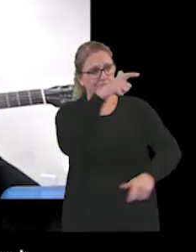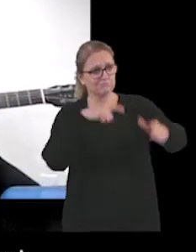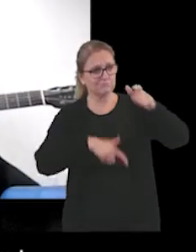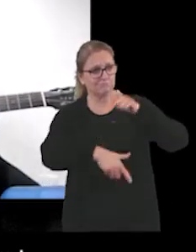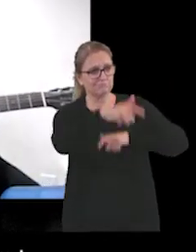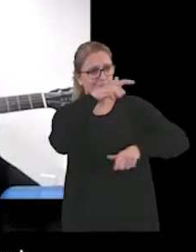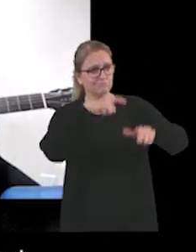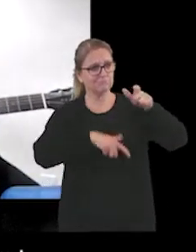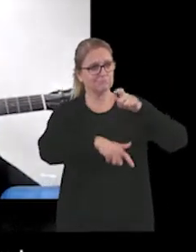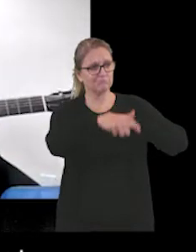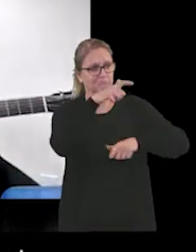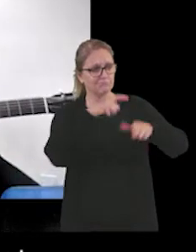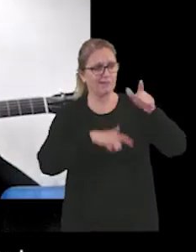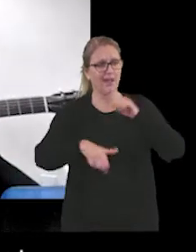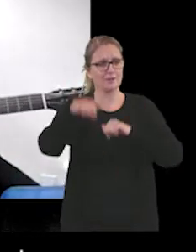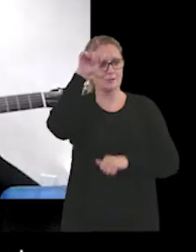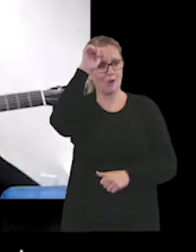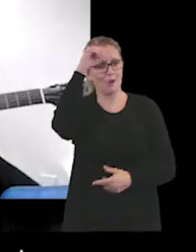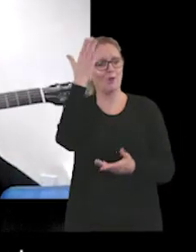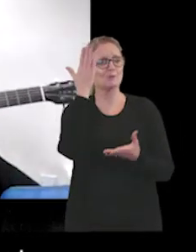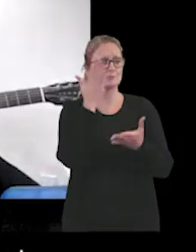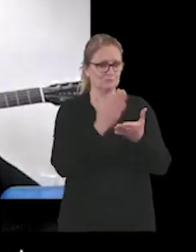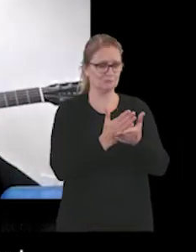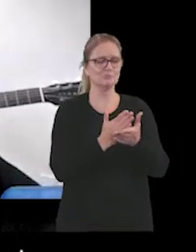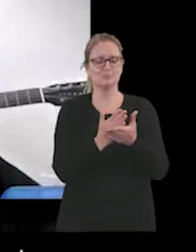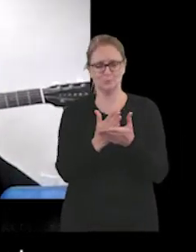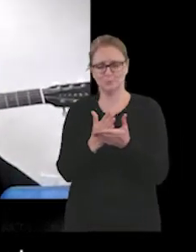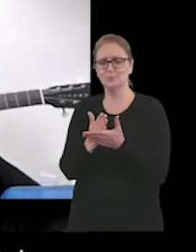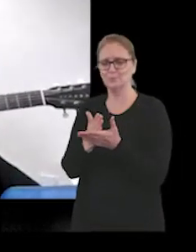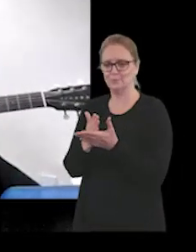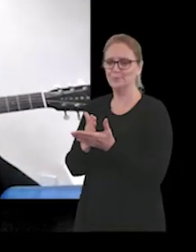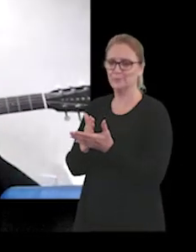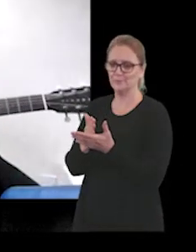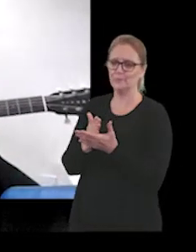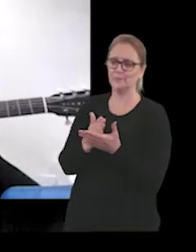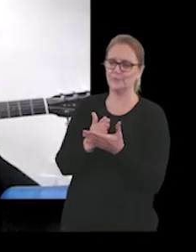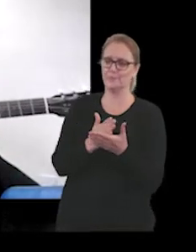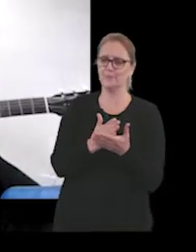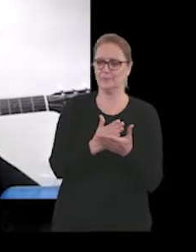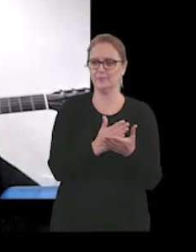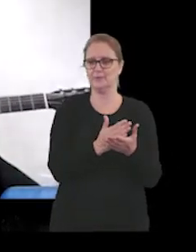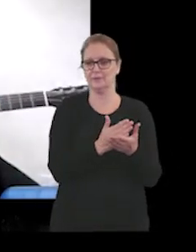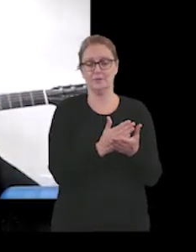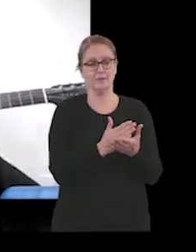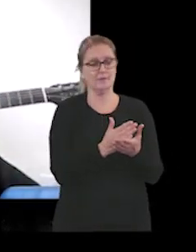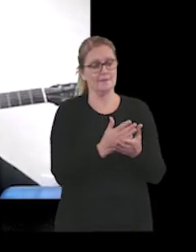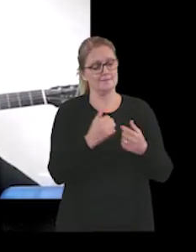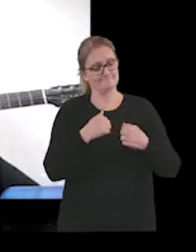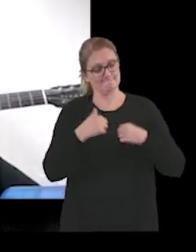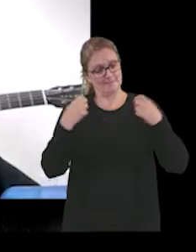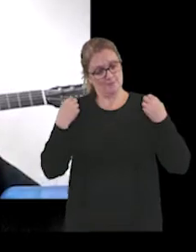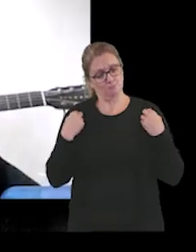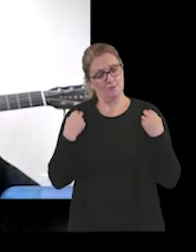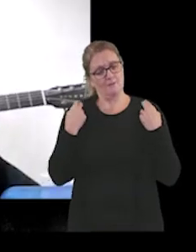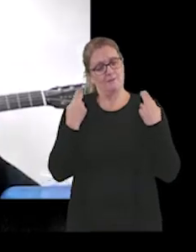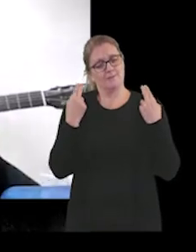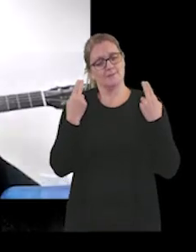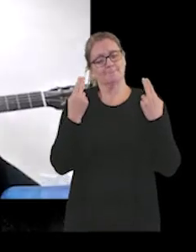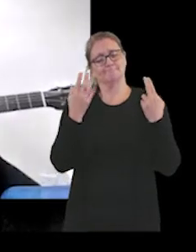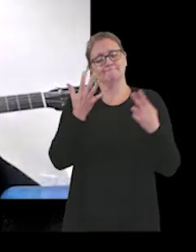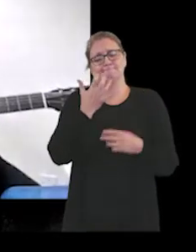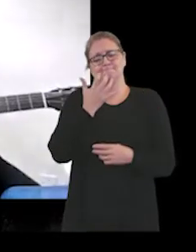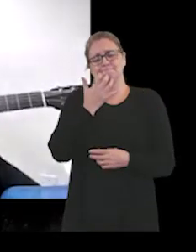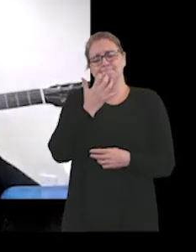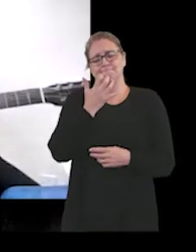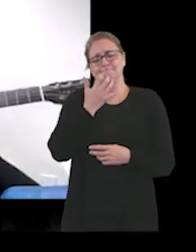you speak, I know that they must be true. And as I rise above the